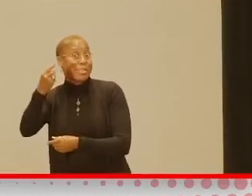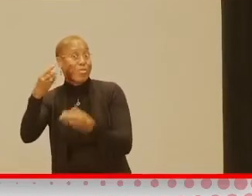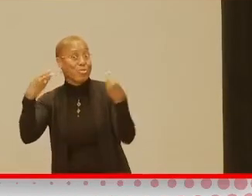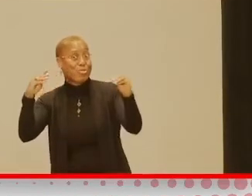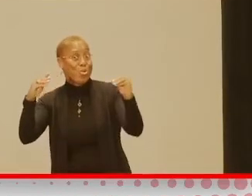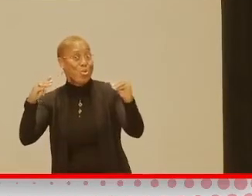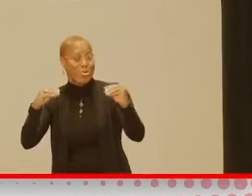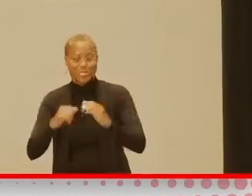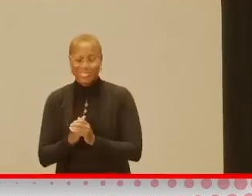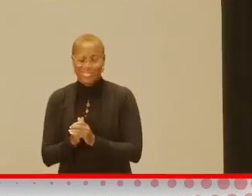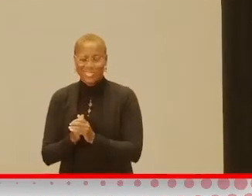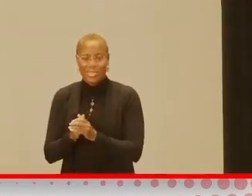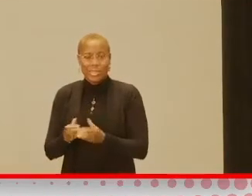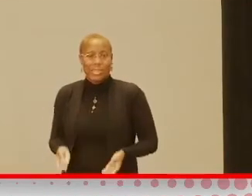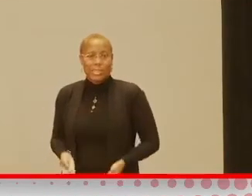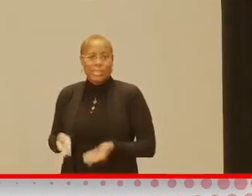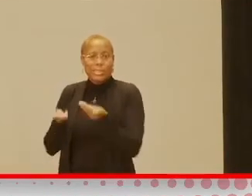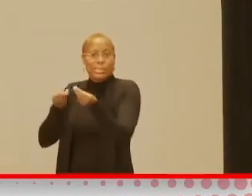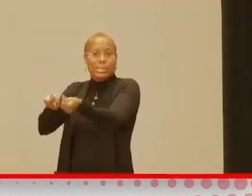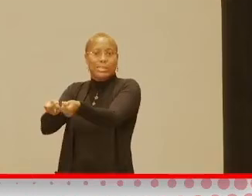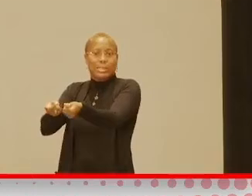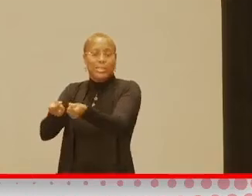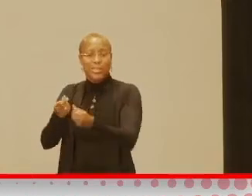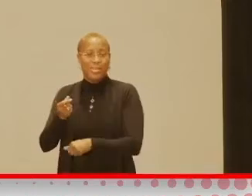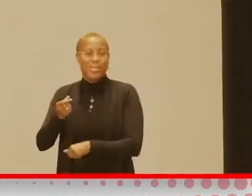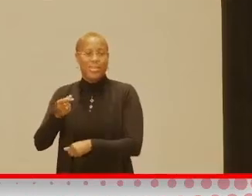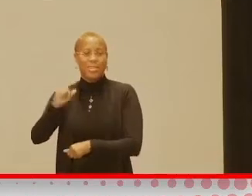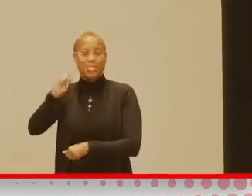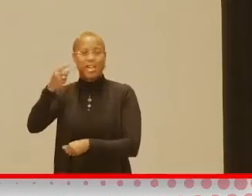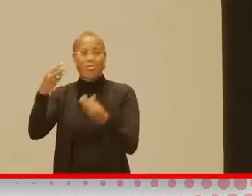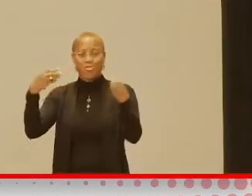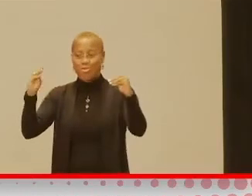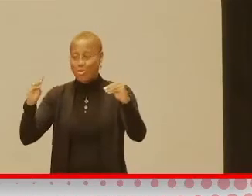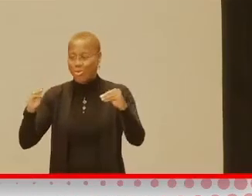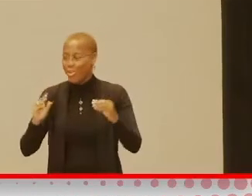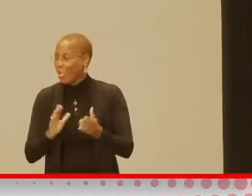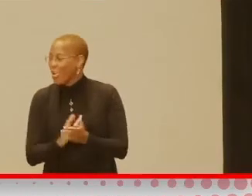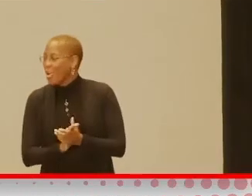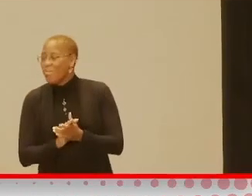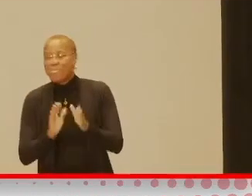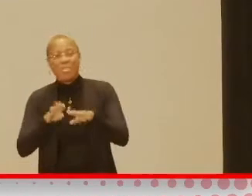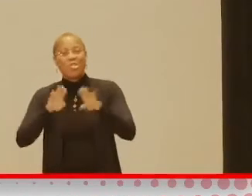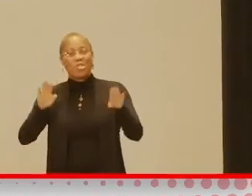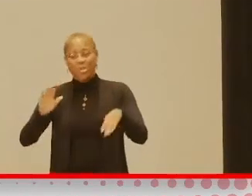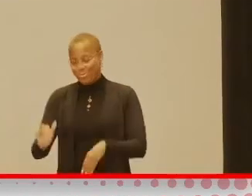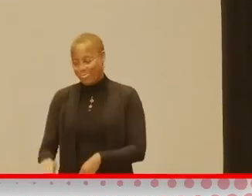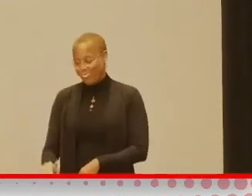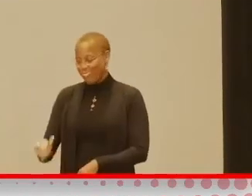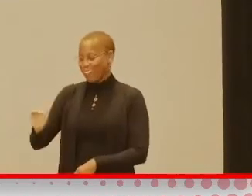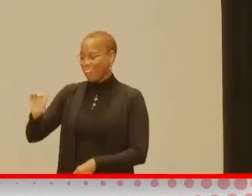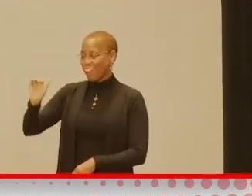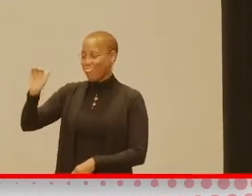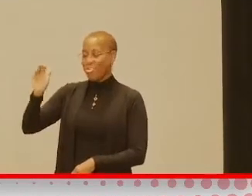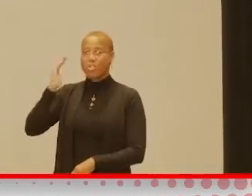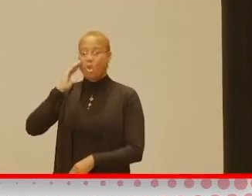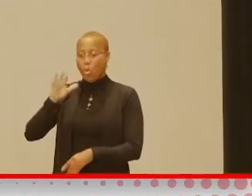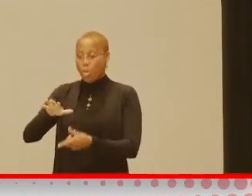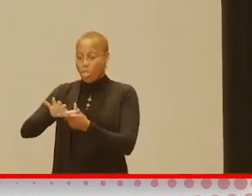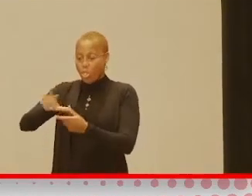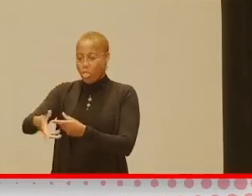Back to that spending hundreds of dollars at the dollar store, right? So as children get older, you know, the grips